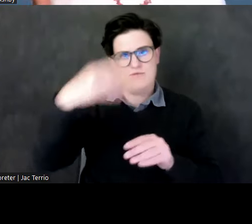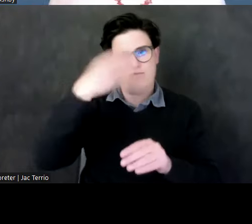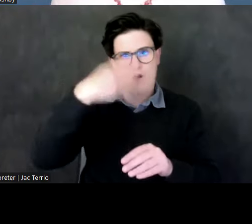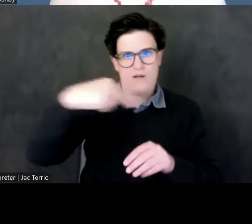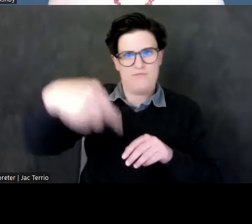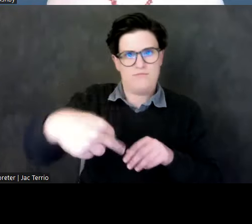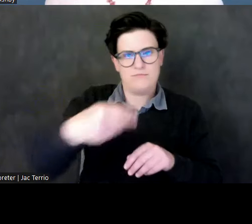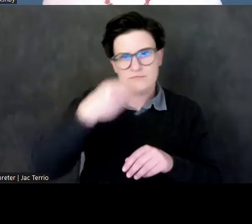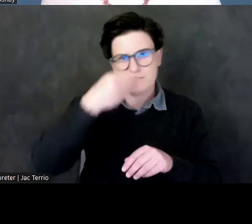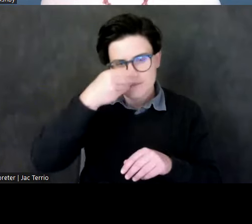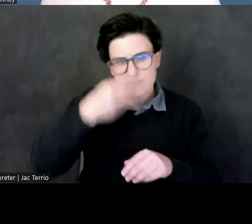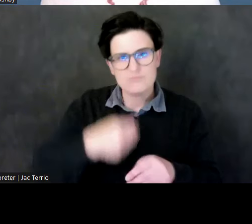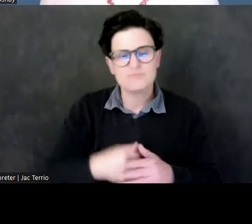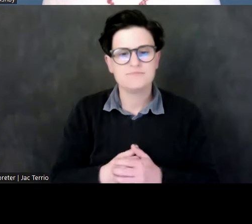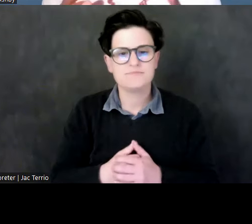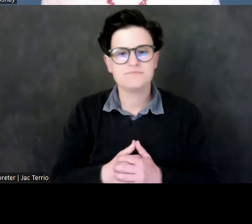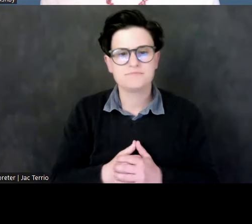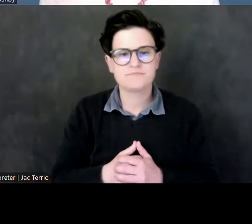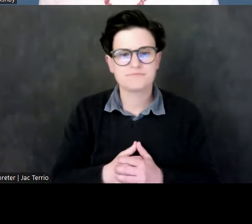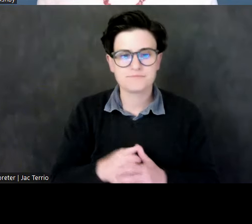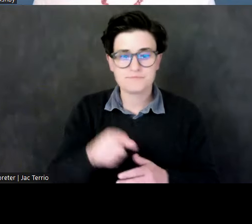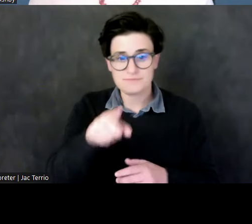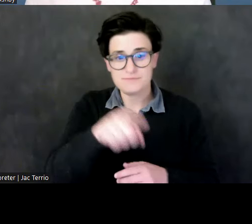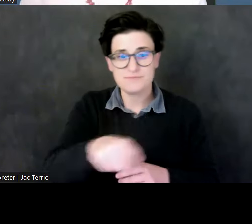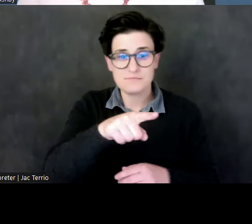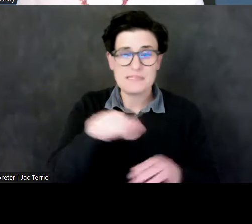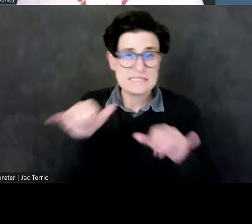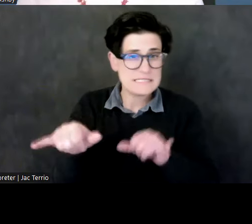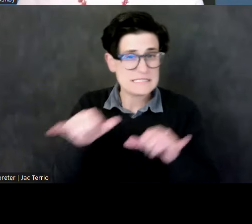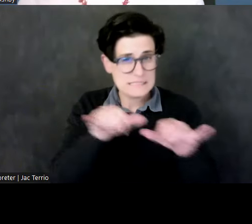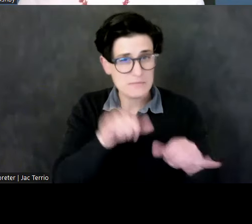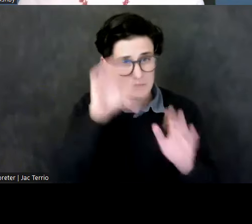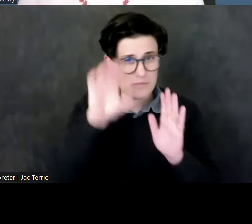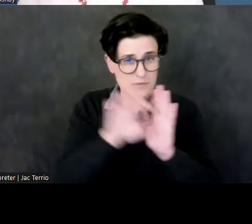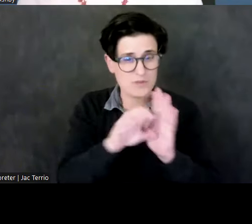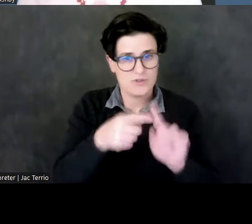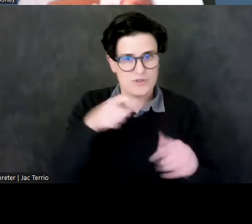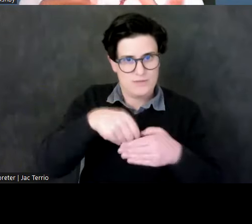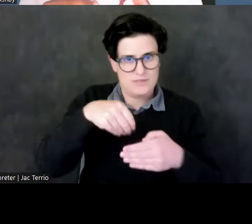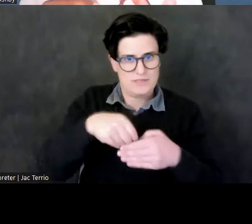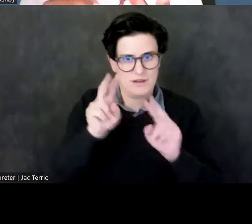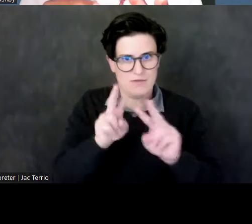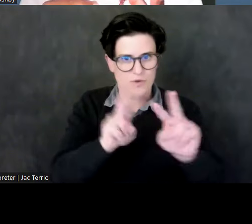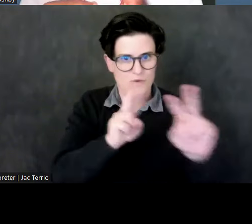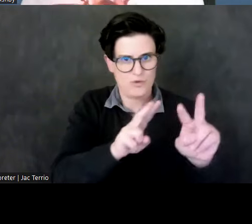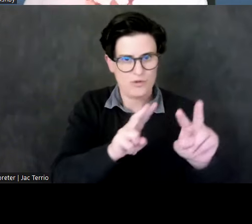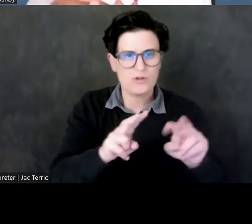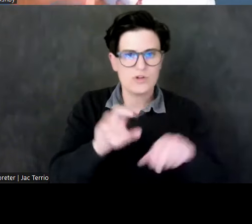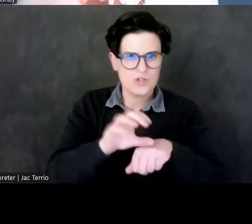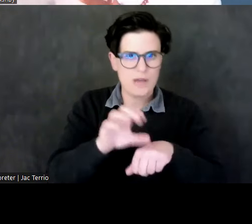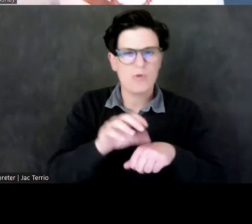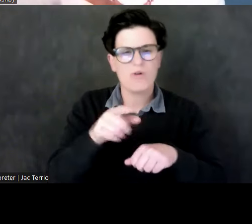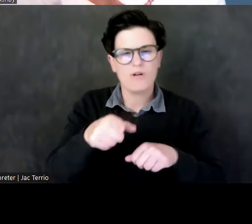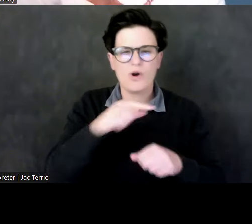This is a similar depiction from the interior of the funerary chapel of Queen Nawidamak, who